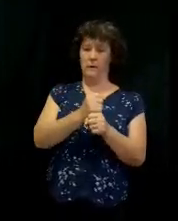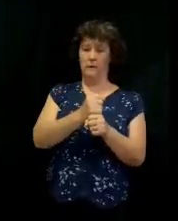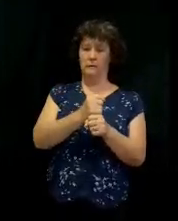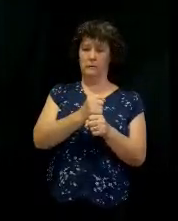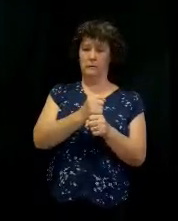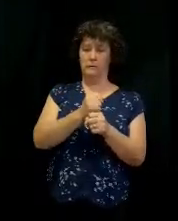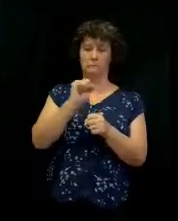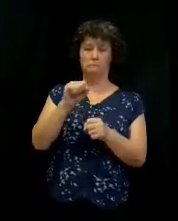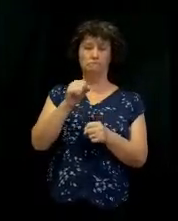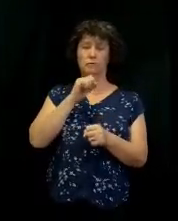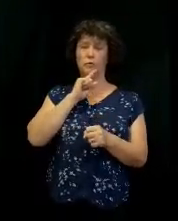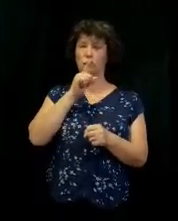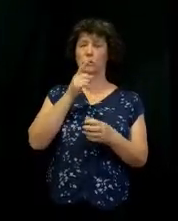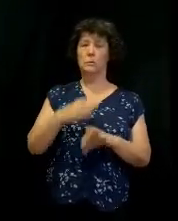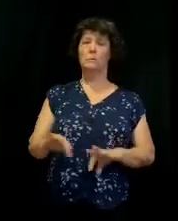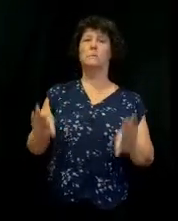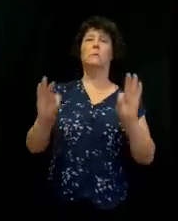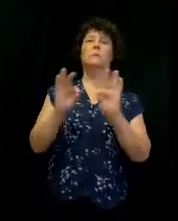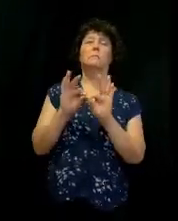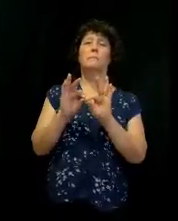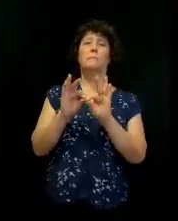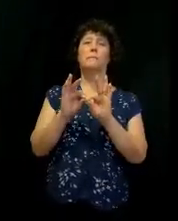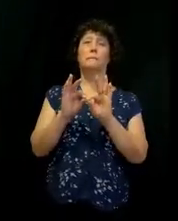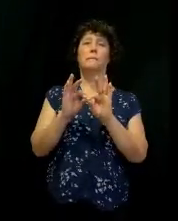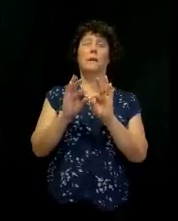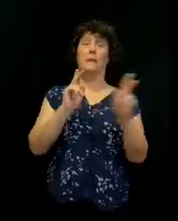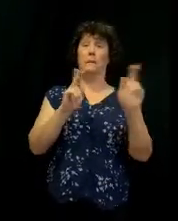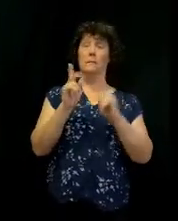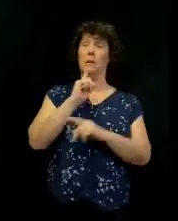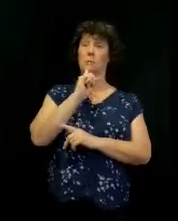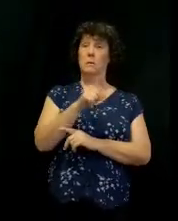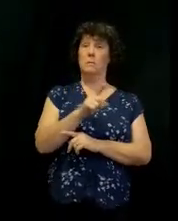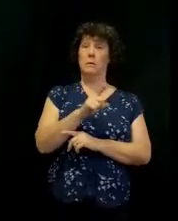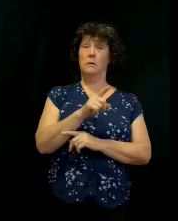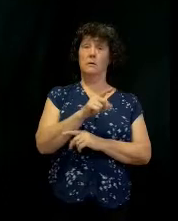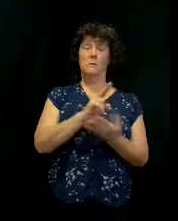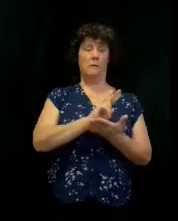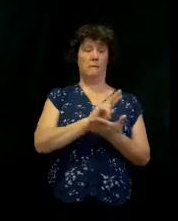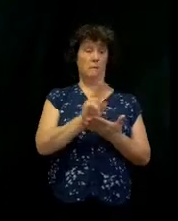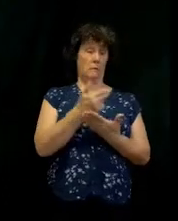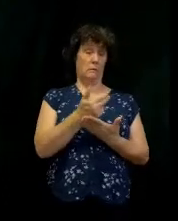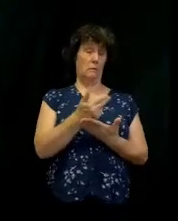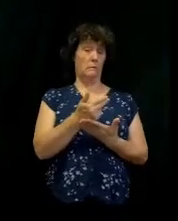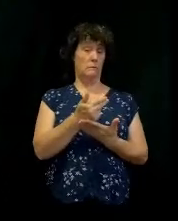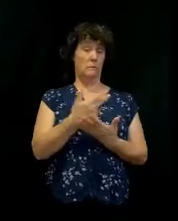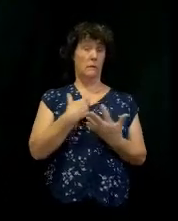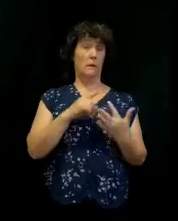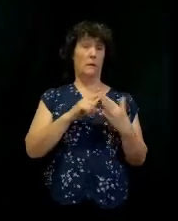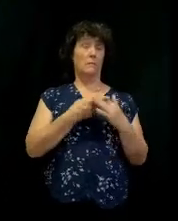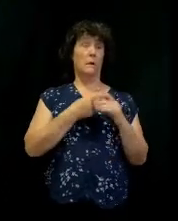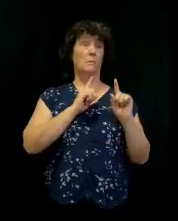So important. Right? And they respond. And I want you to see this. Go back to verse 13. It says, they began to go and praise and sing.